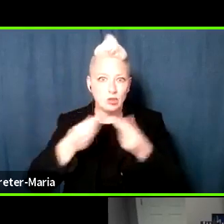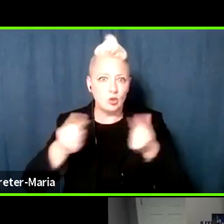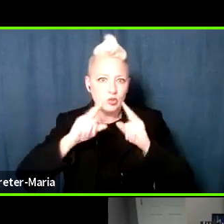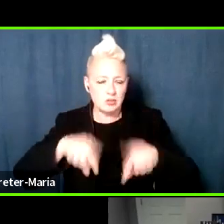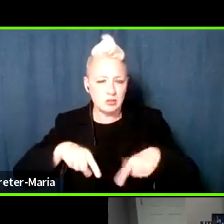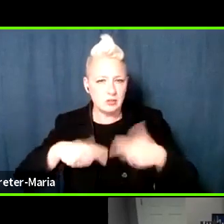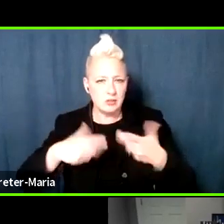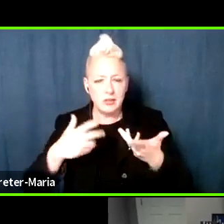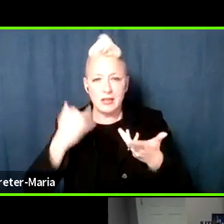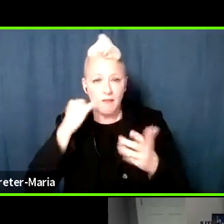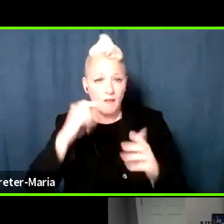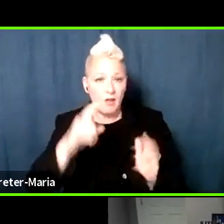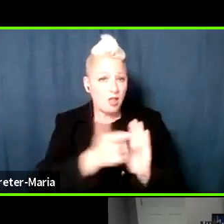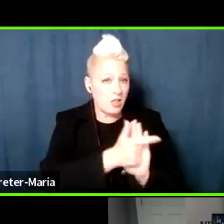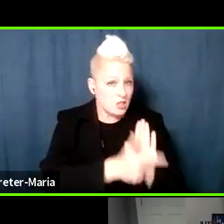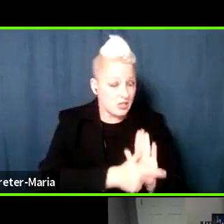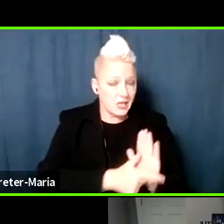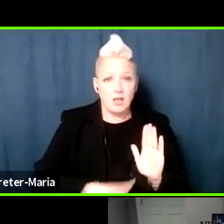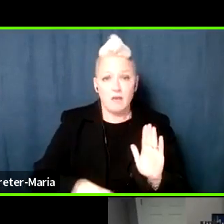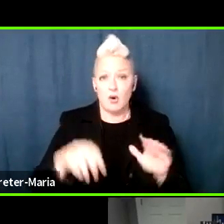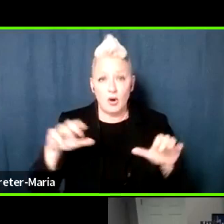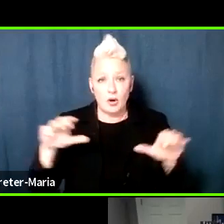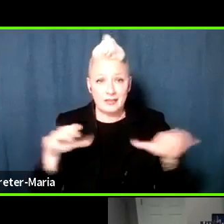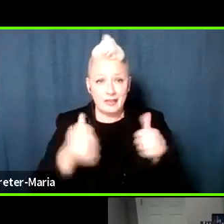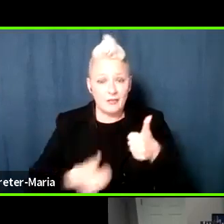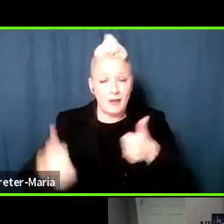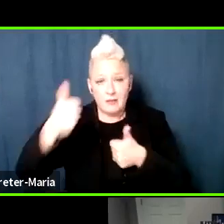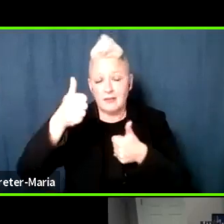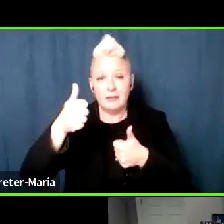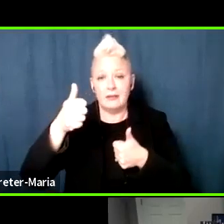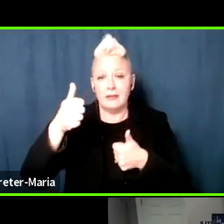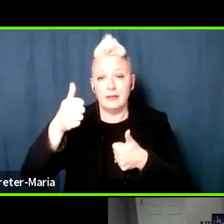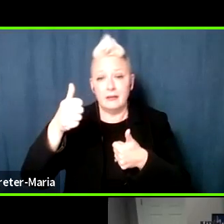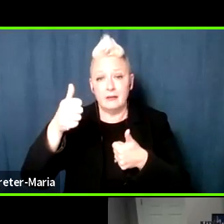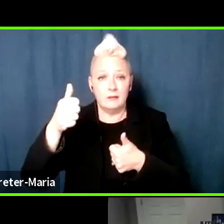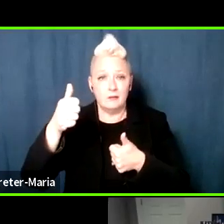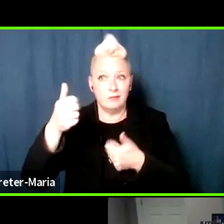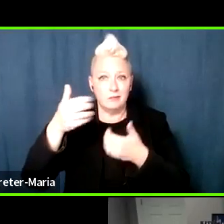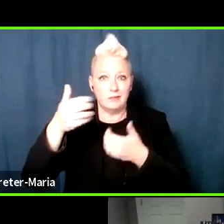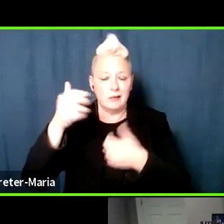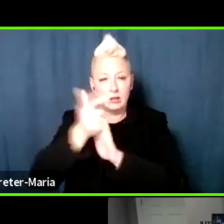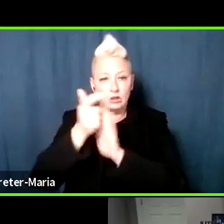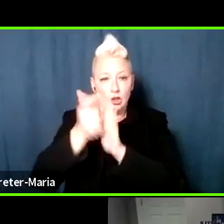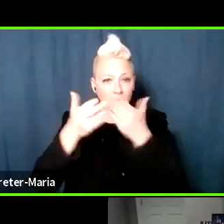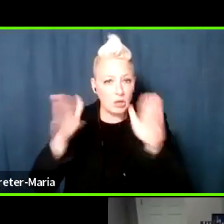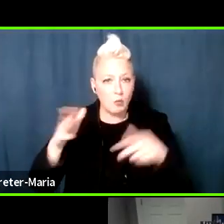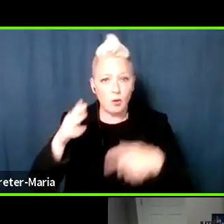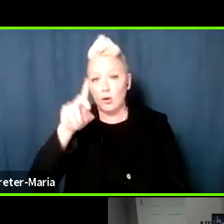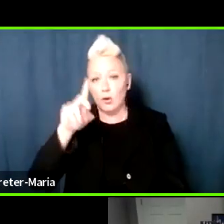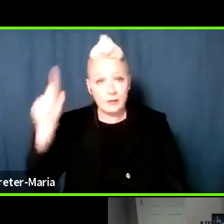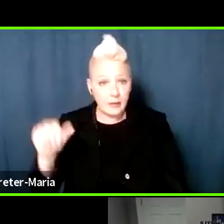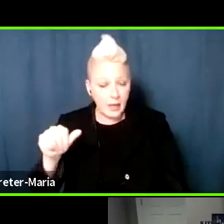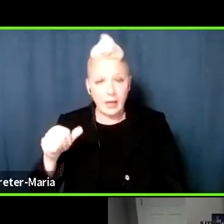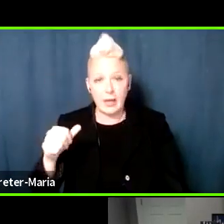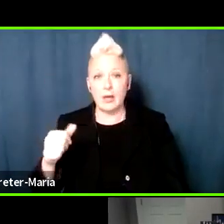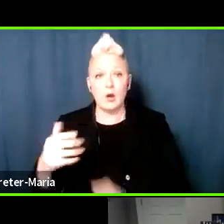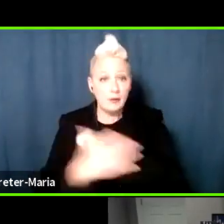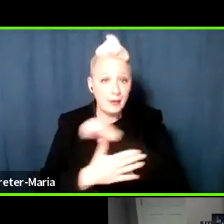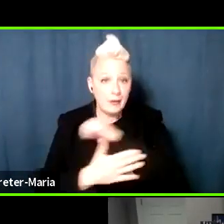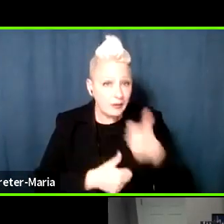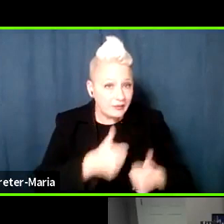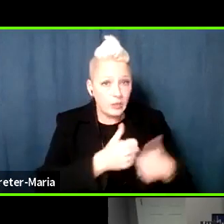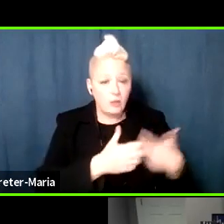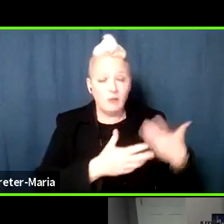or executive actions that the attorney general or the DA could take, or that the county executive could take, or that ADL should